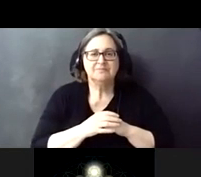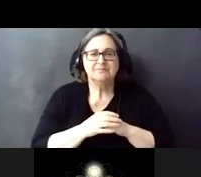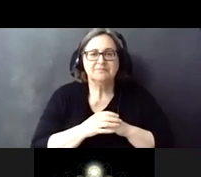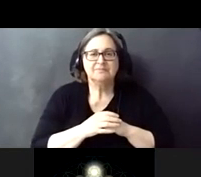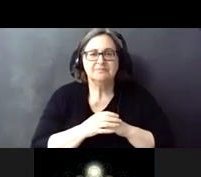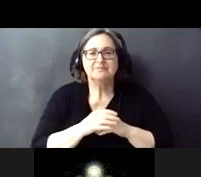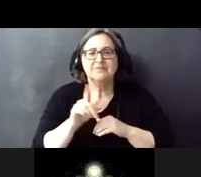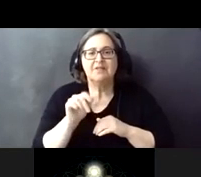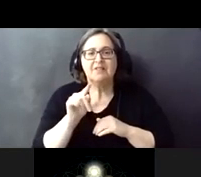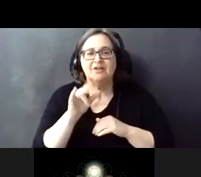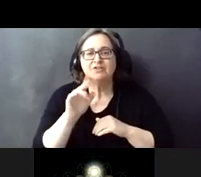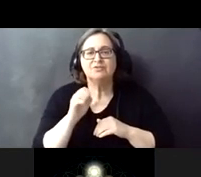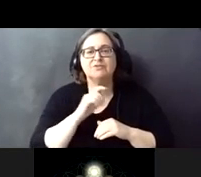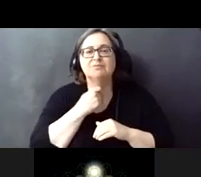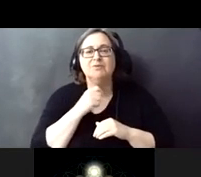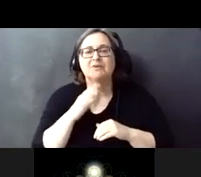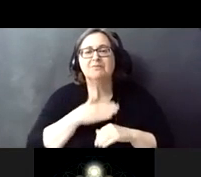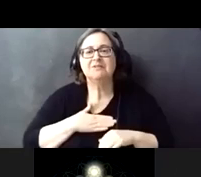oh latrice could you unmute